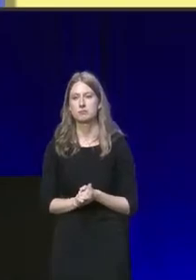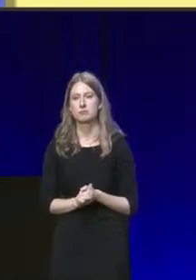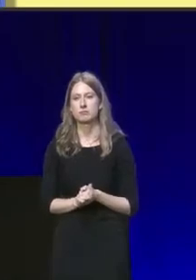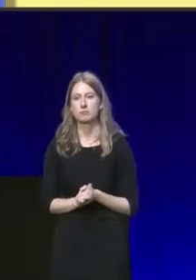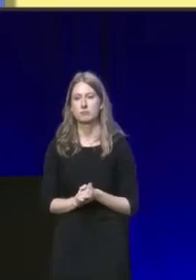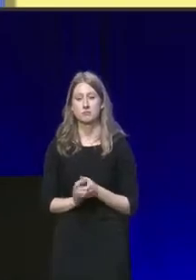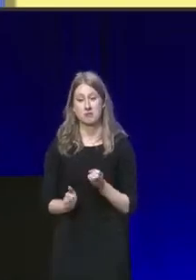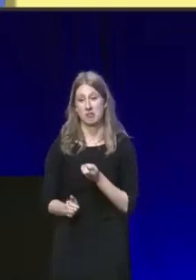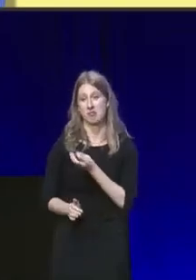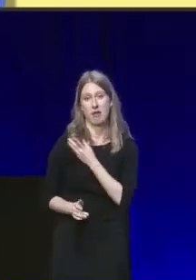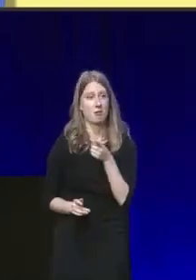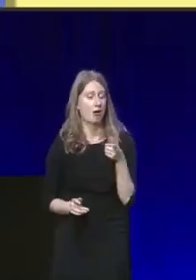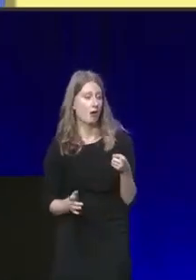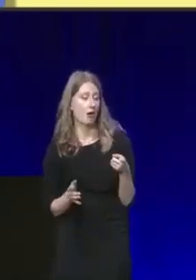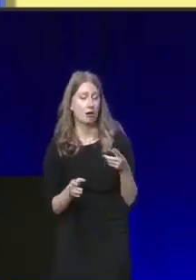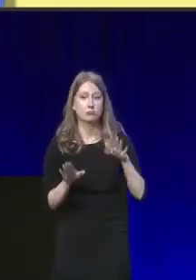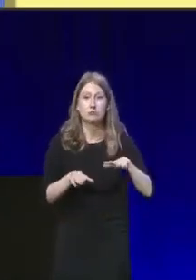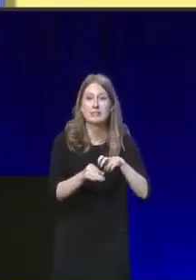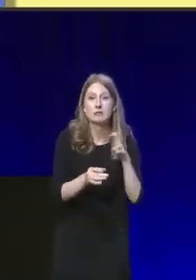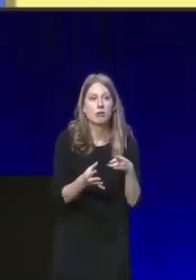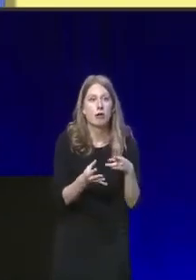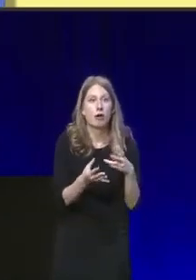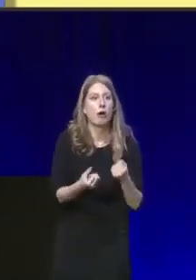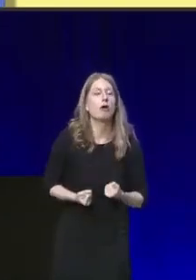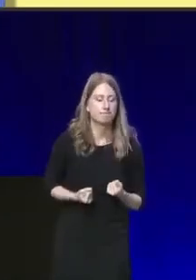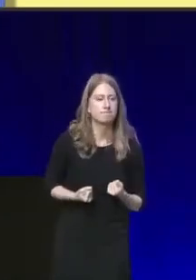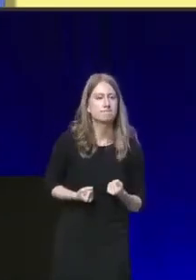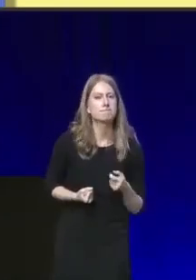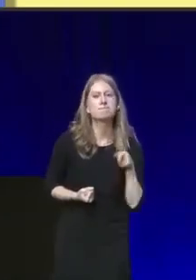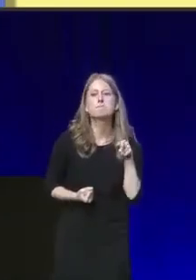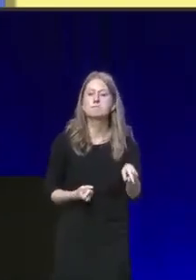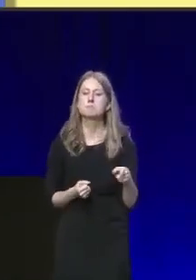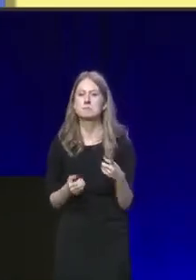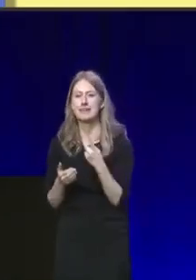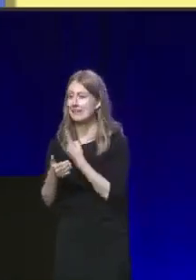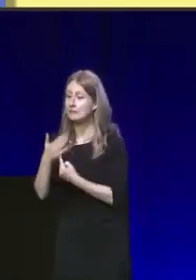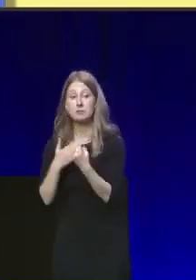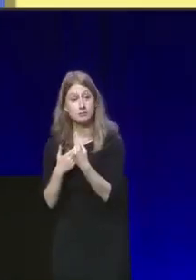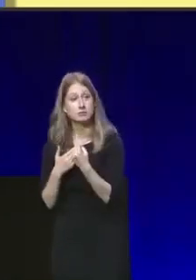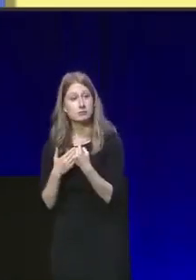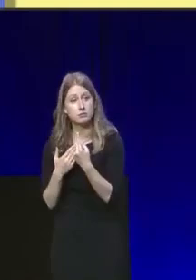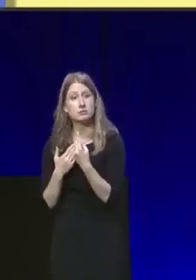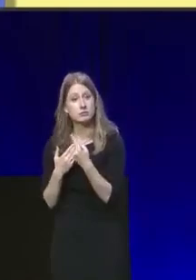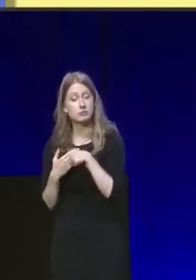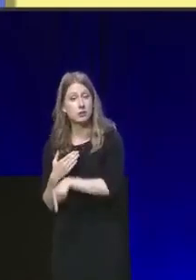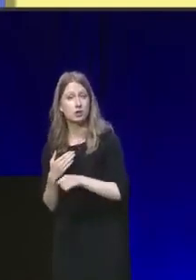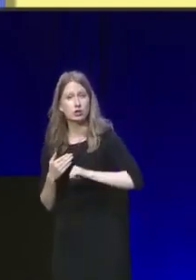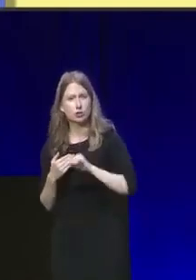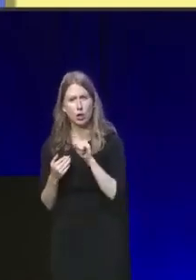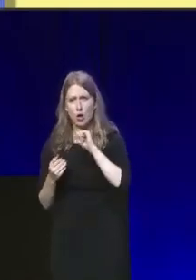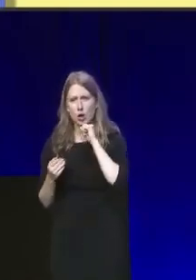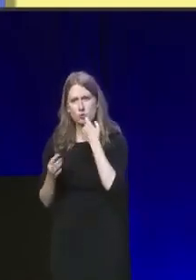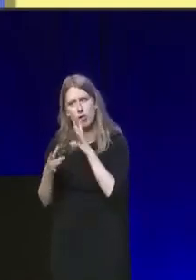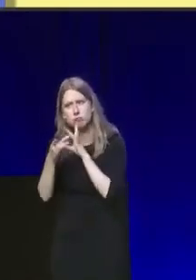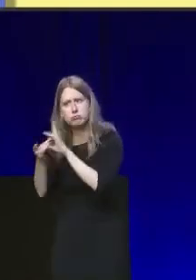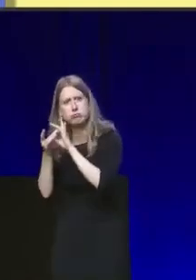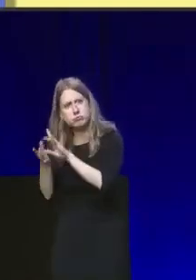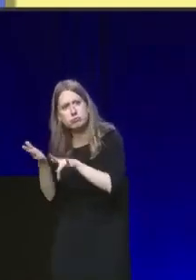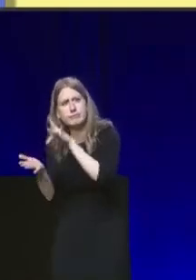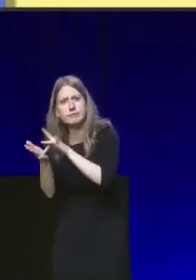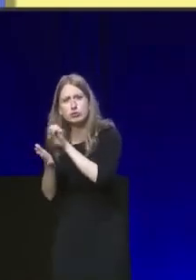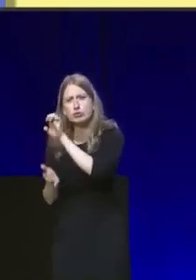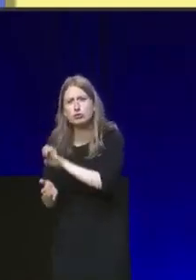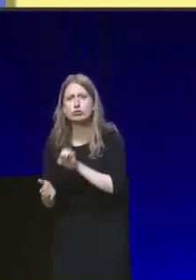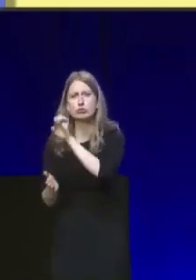Labour is embracing Brexit. With independence, Scotland will be at the heart of Europe as an equal,